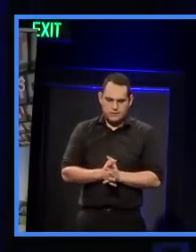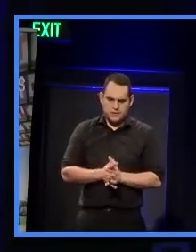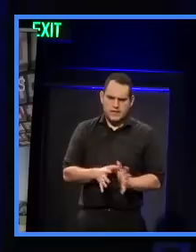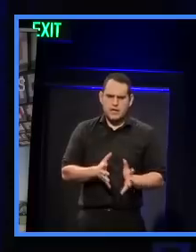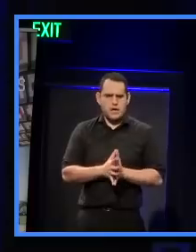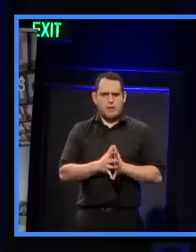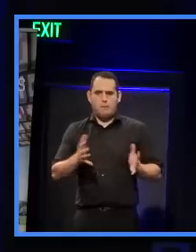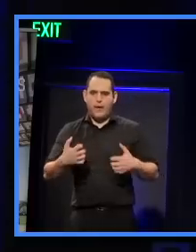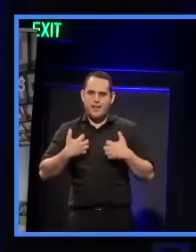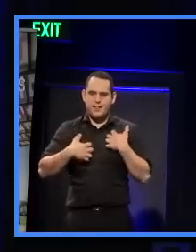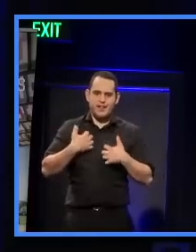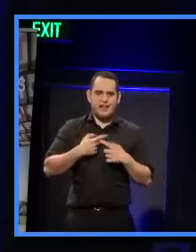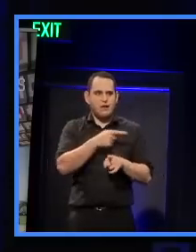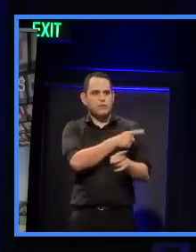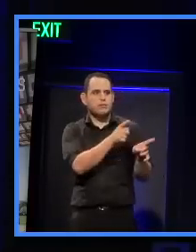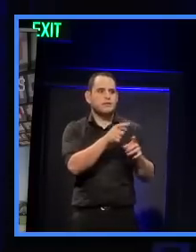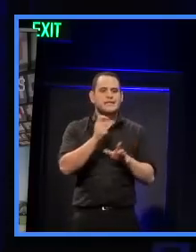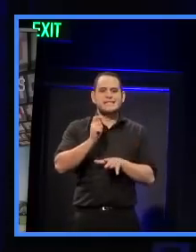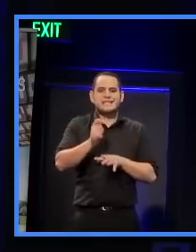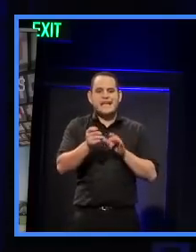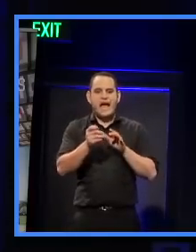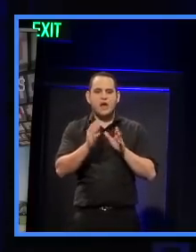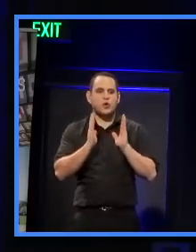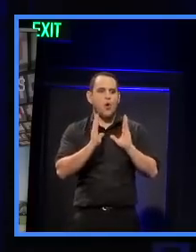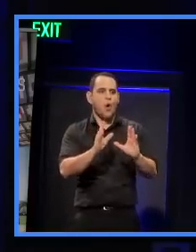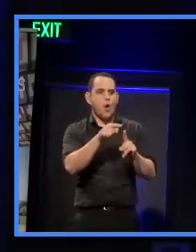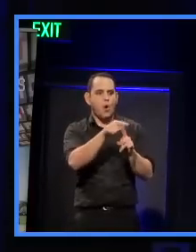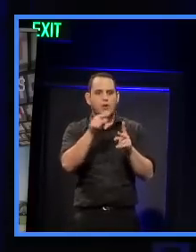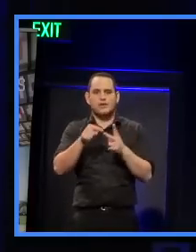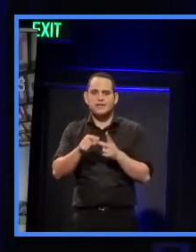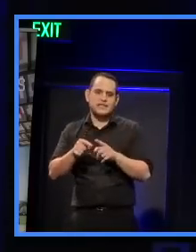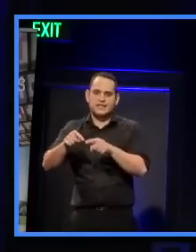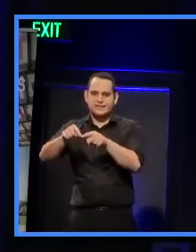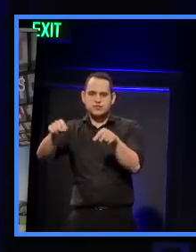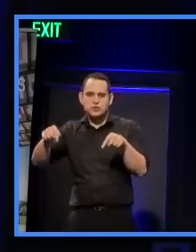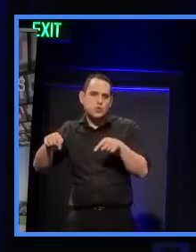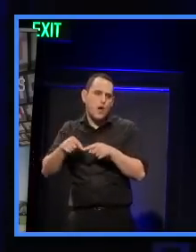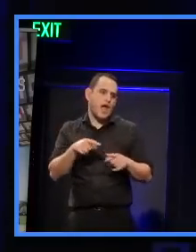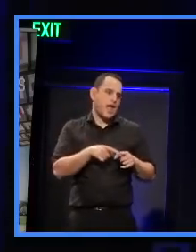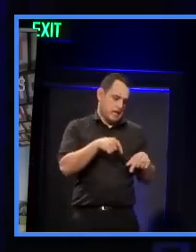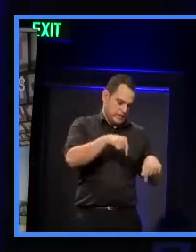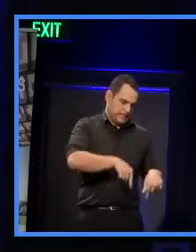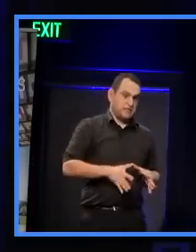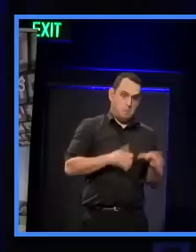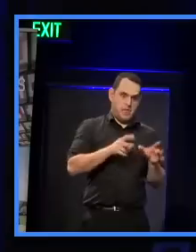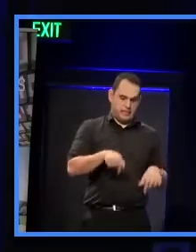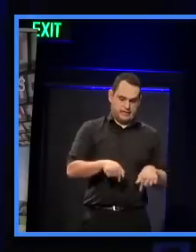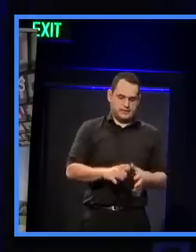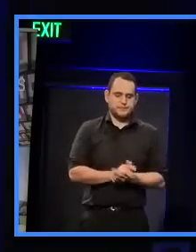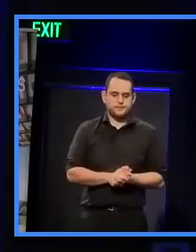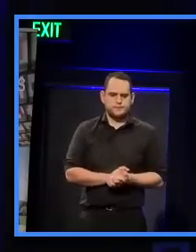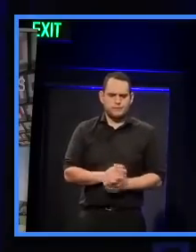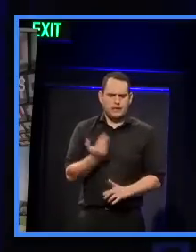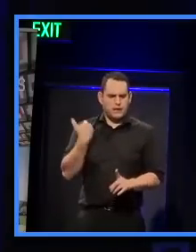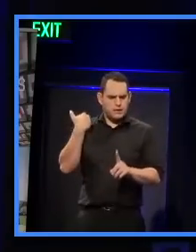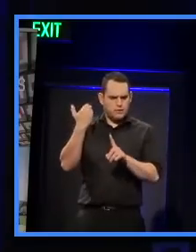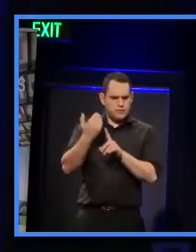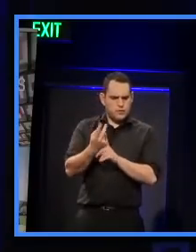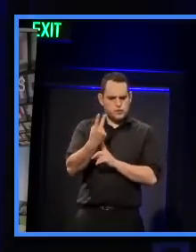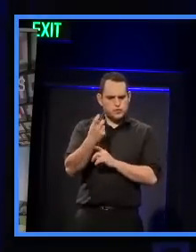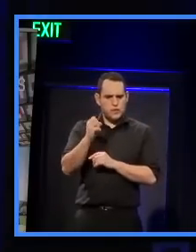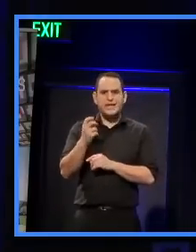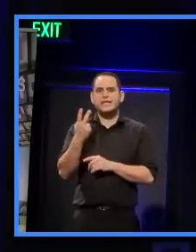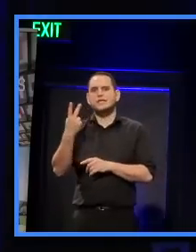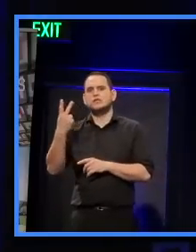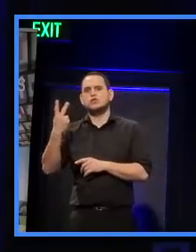charismatic parts of it, like the town hall, Aotea Centre, Aotea Square. Those are the obvious ones. But, in fact, as of 2012,